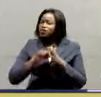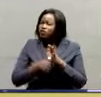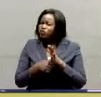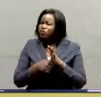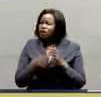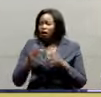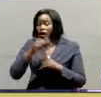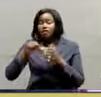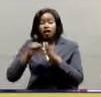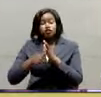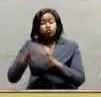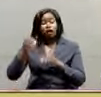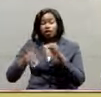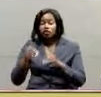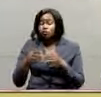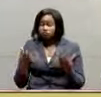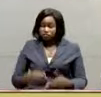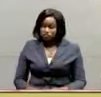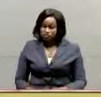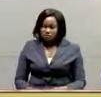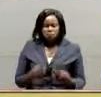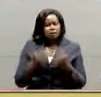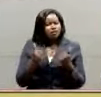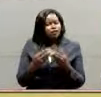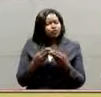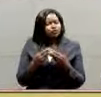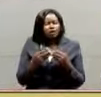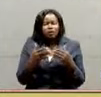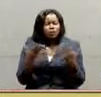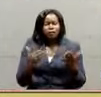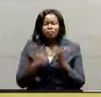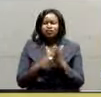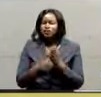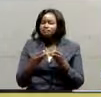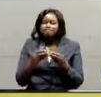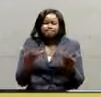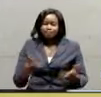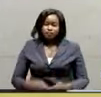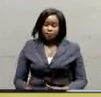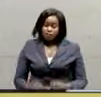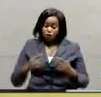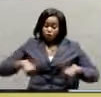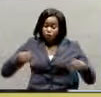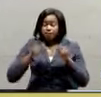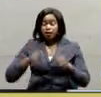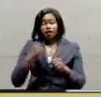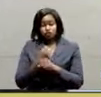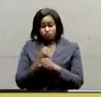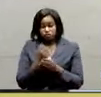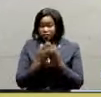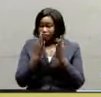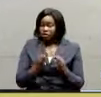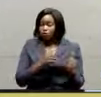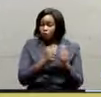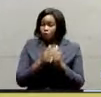after land is elections. But what could have been the solution to this problem? must do something with our physical planning